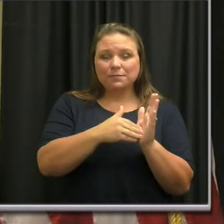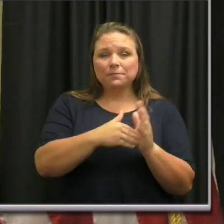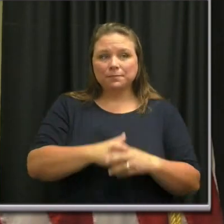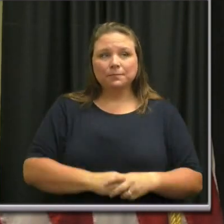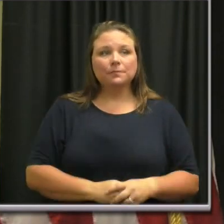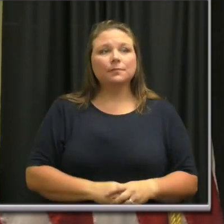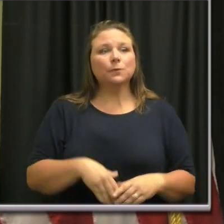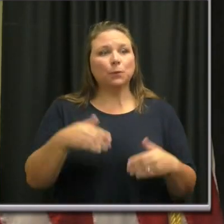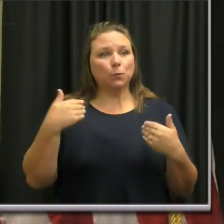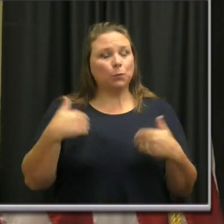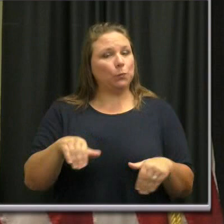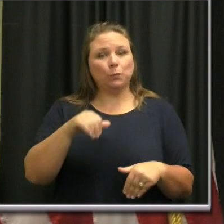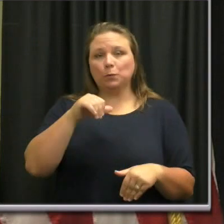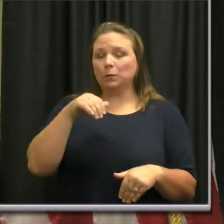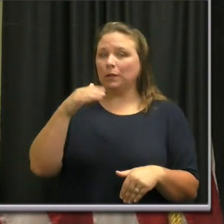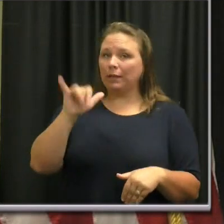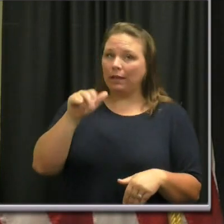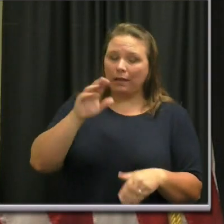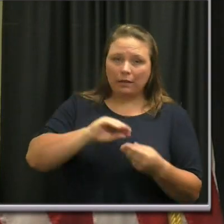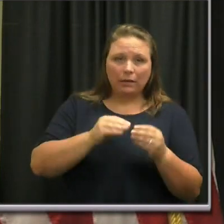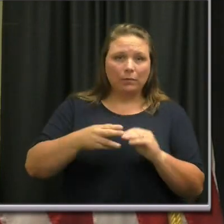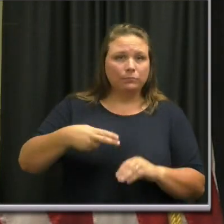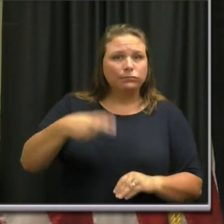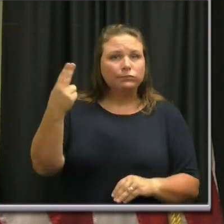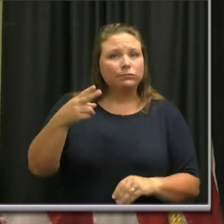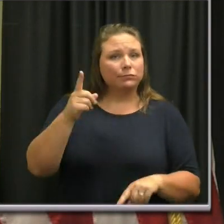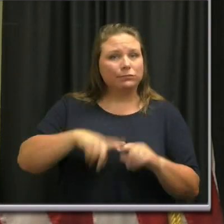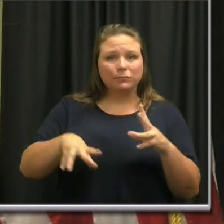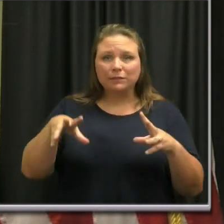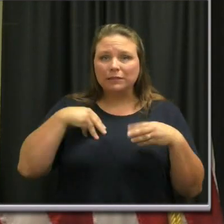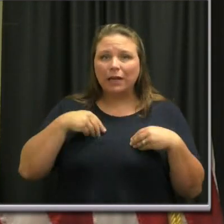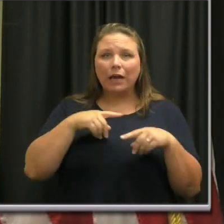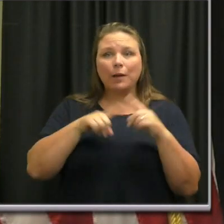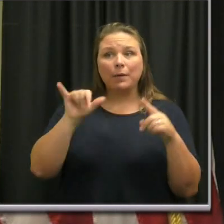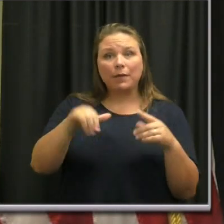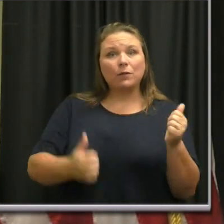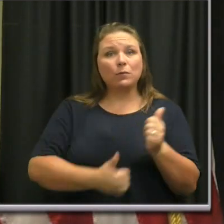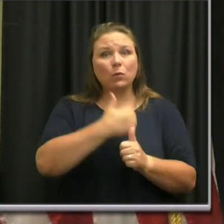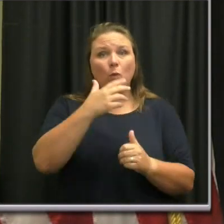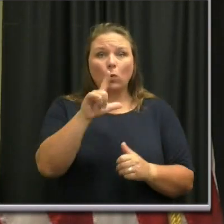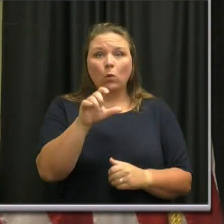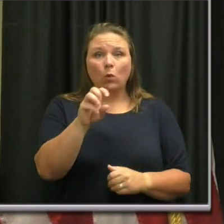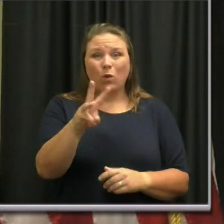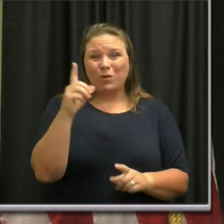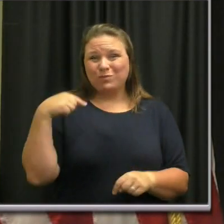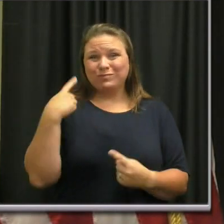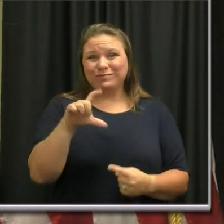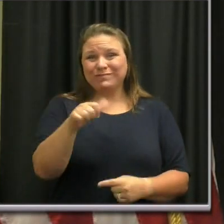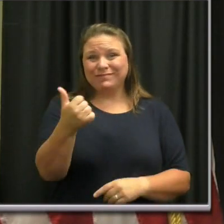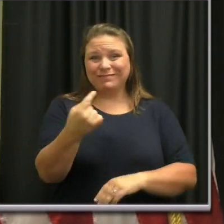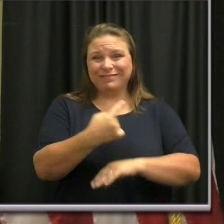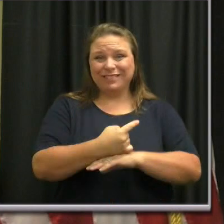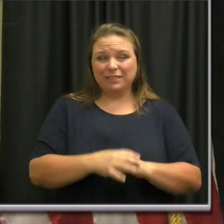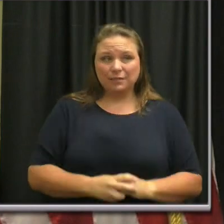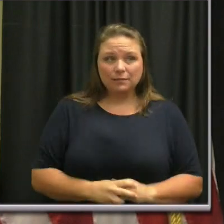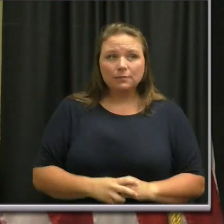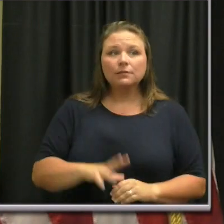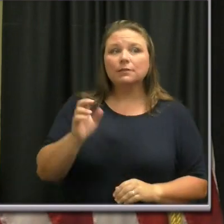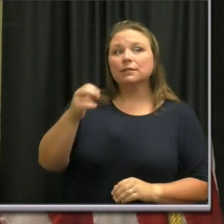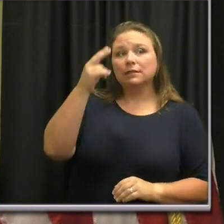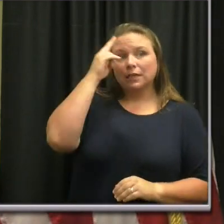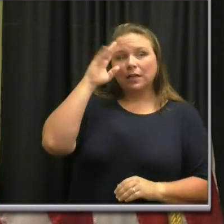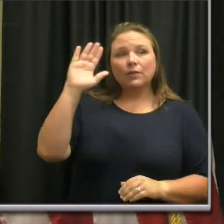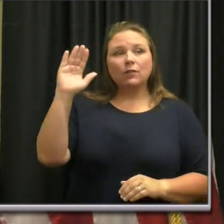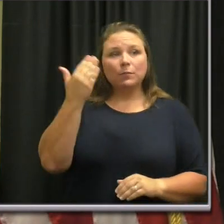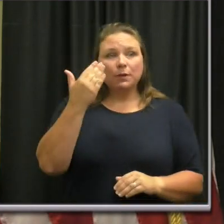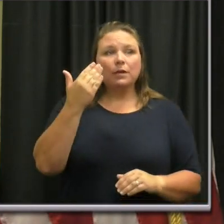Now that's an unacceptably high number, but it was the lowest it's been in the U.S. in 10 days. Now Nashville appears